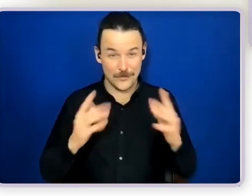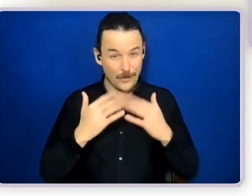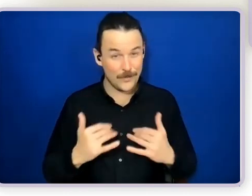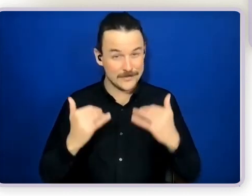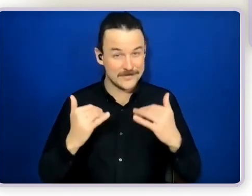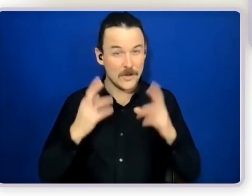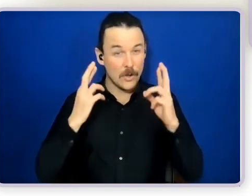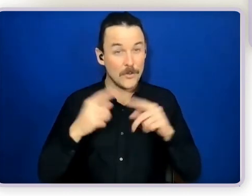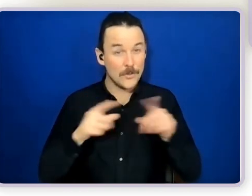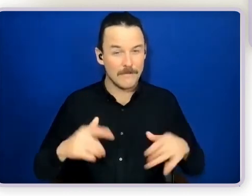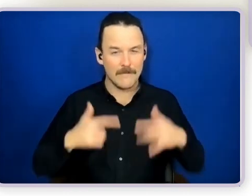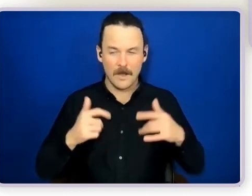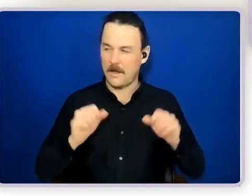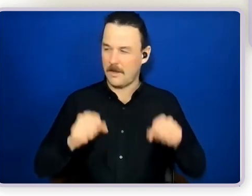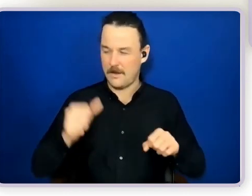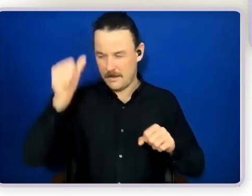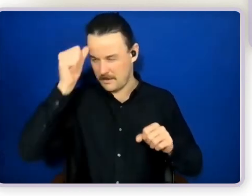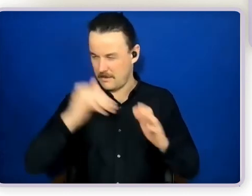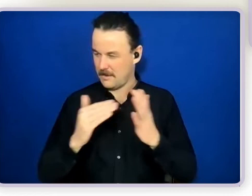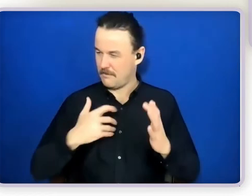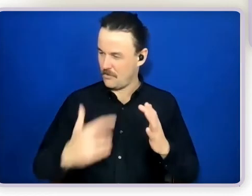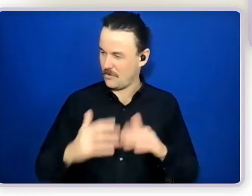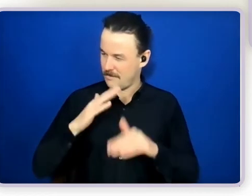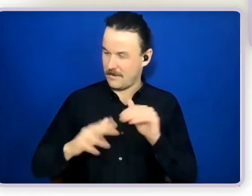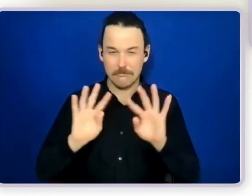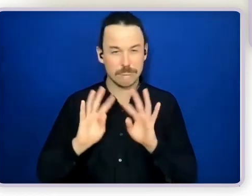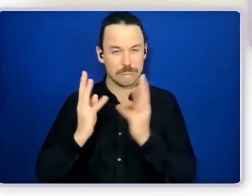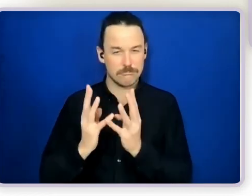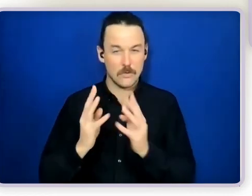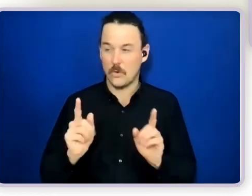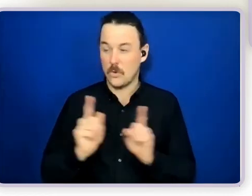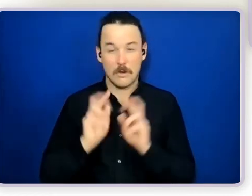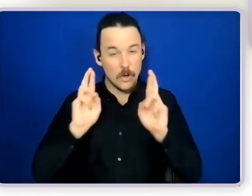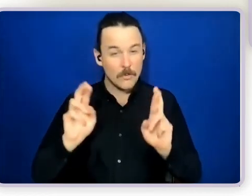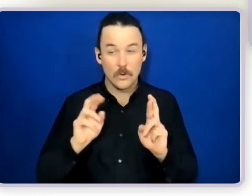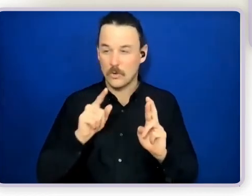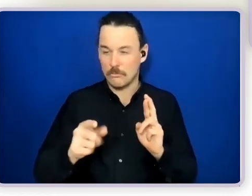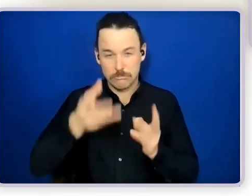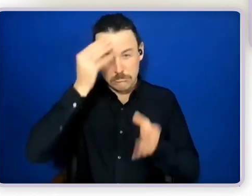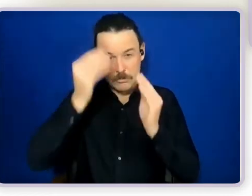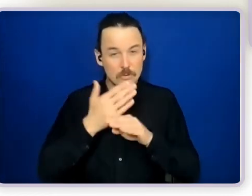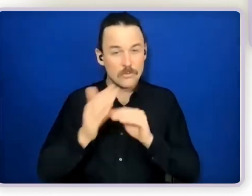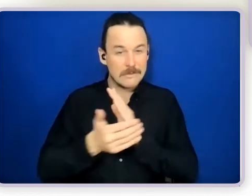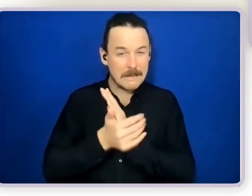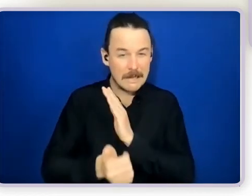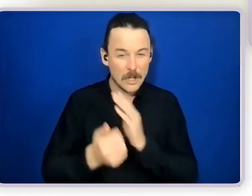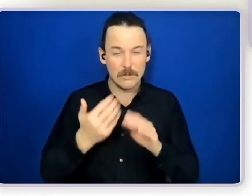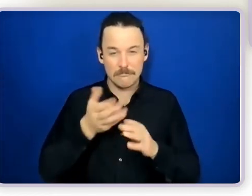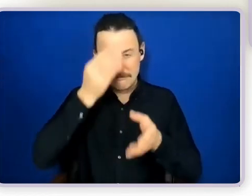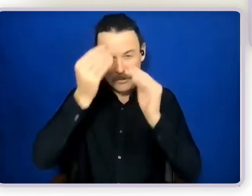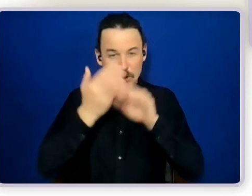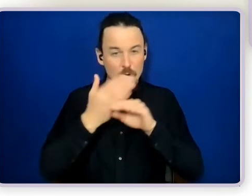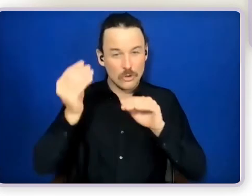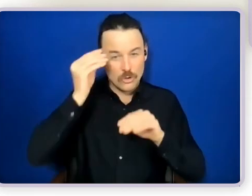of this session or that you've gained skills and knowledge and also I hope that you would consider sharing information with people in the future